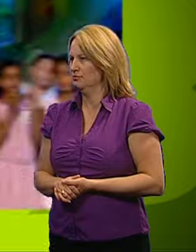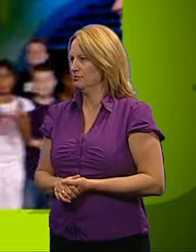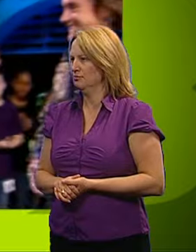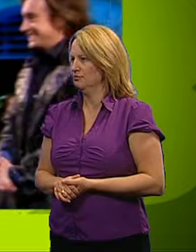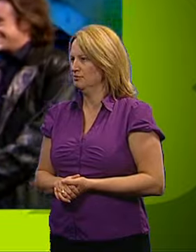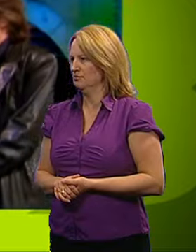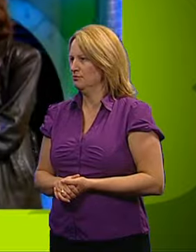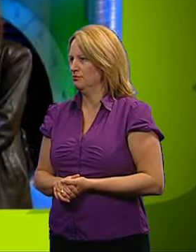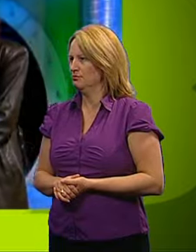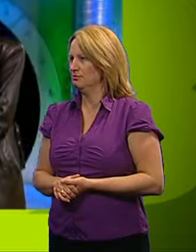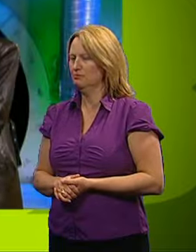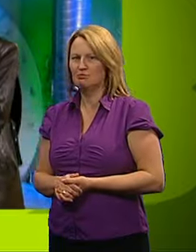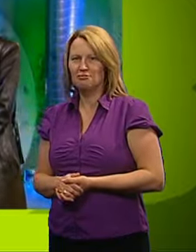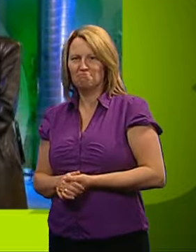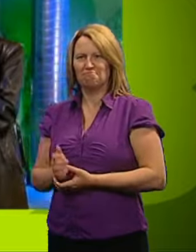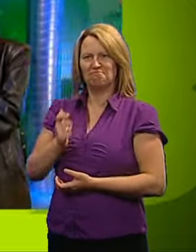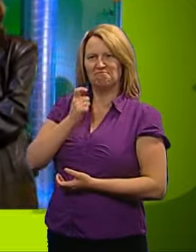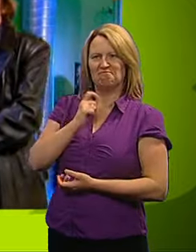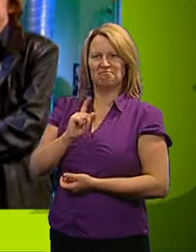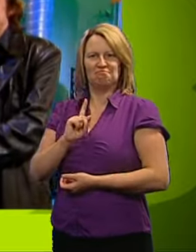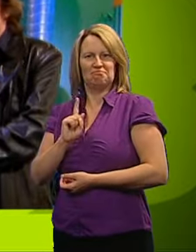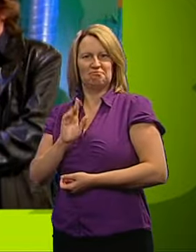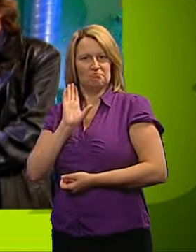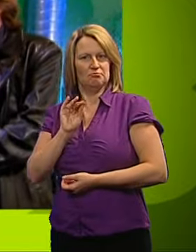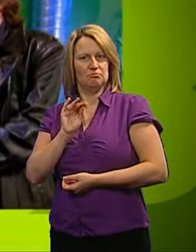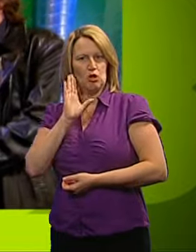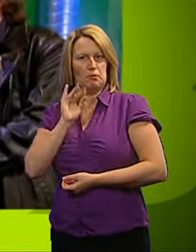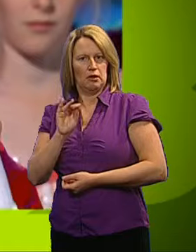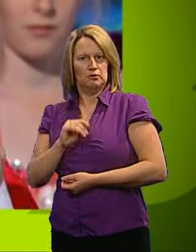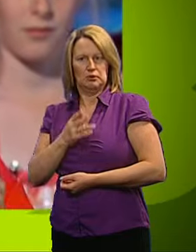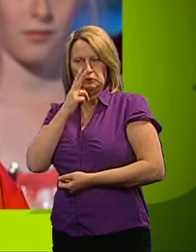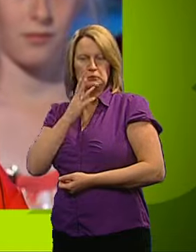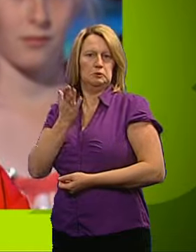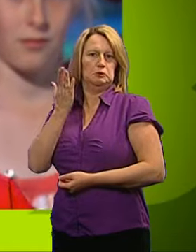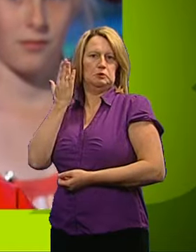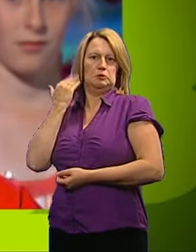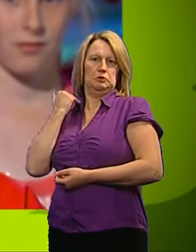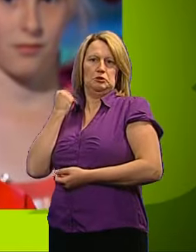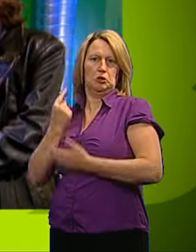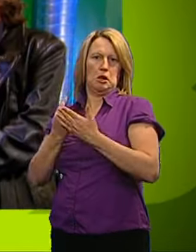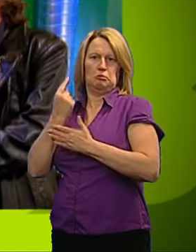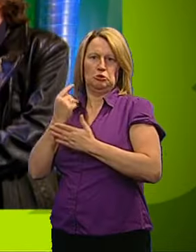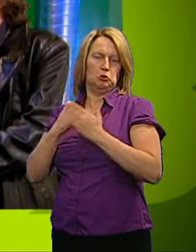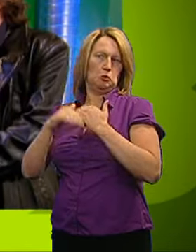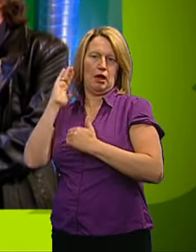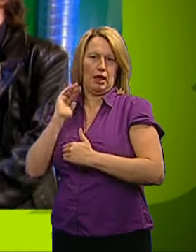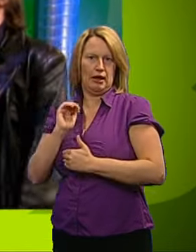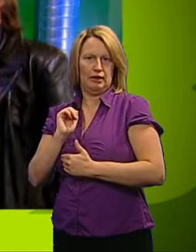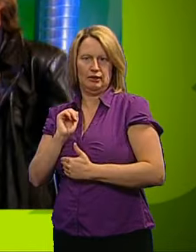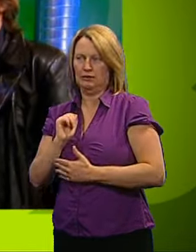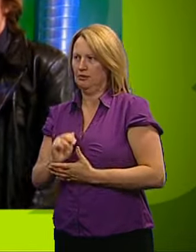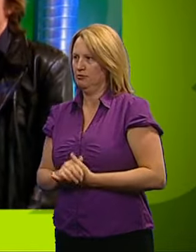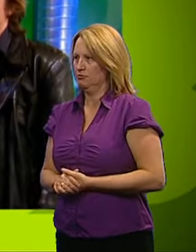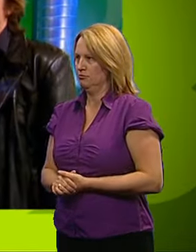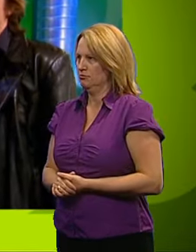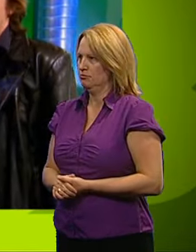Hello. What are you driveling on about, Richard? May I remind you of the time you had the anti-aging dial